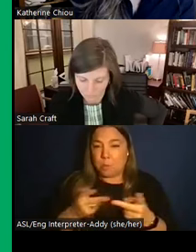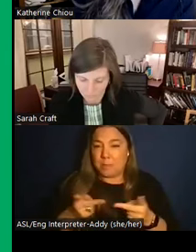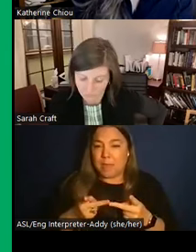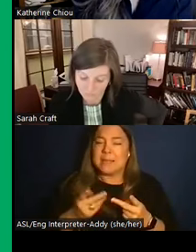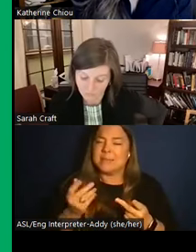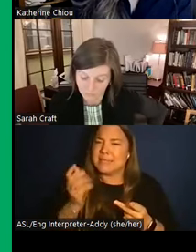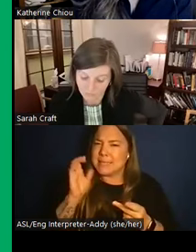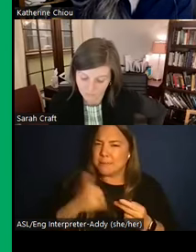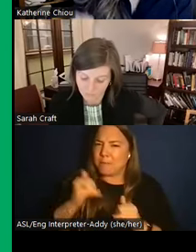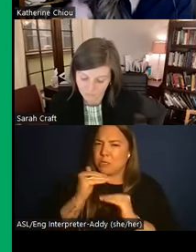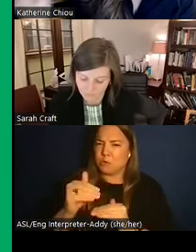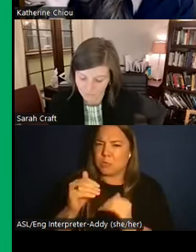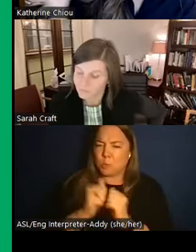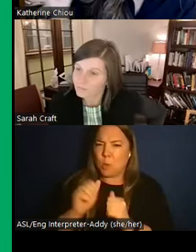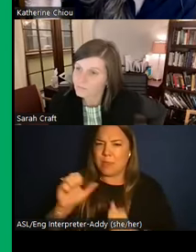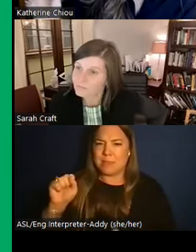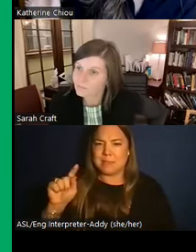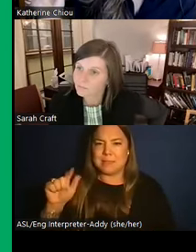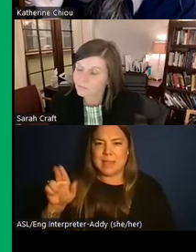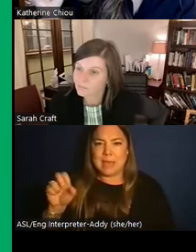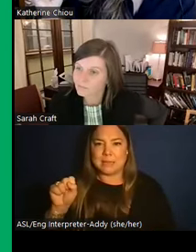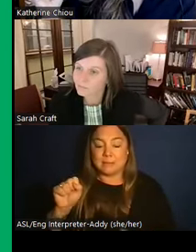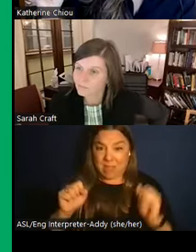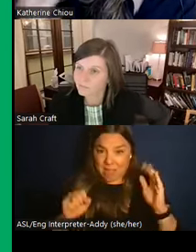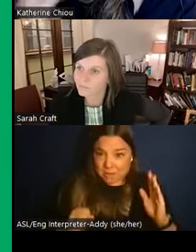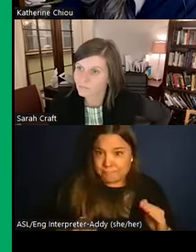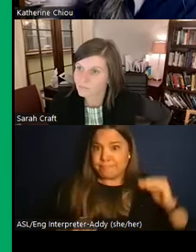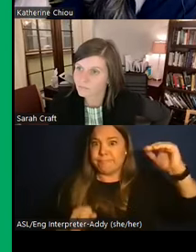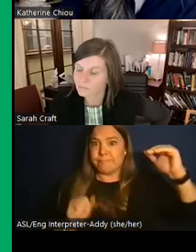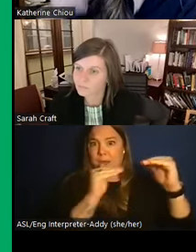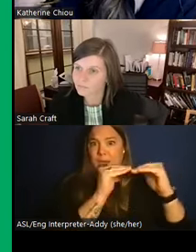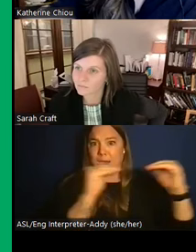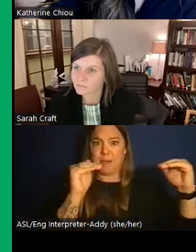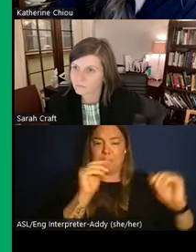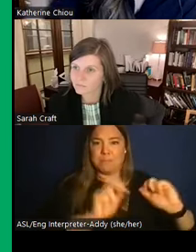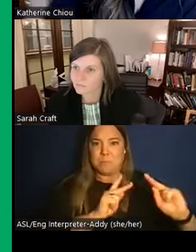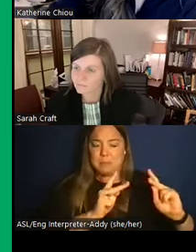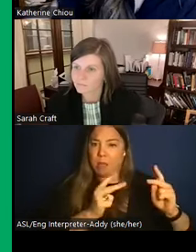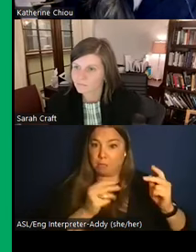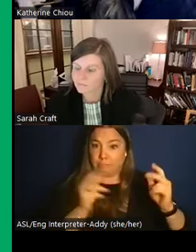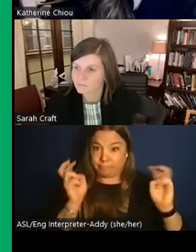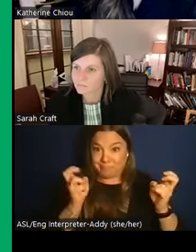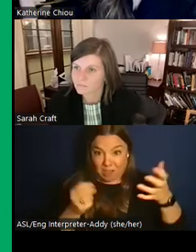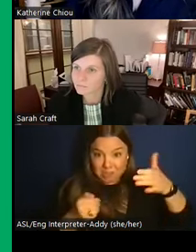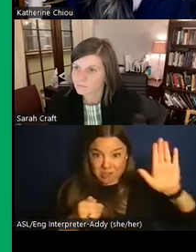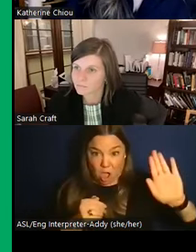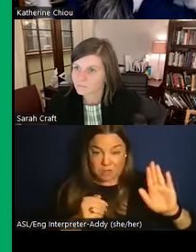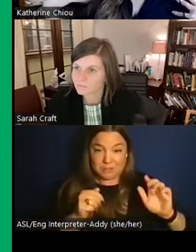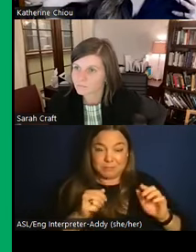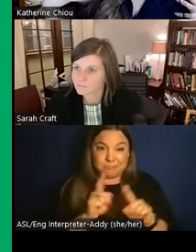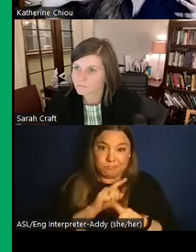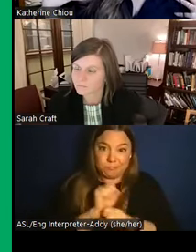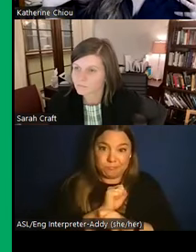right? So for the most part, we have like the very, very high elite, the people that were essentially acting like gods in real life, in terms of the